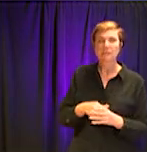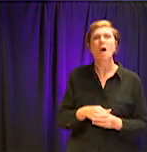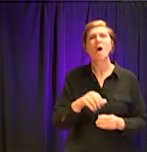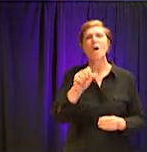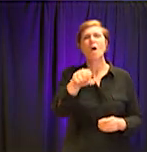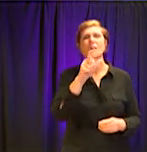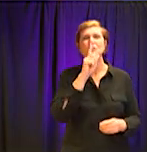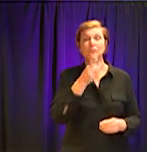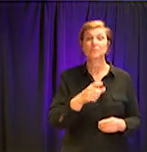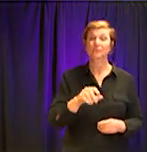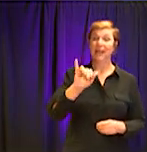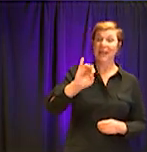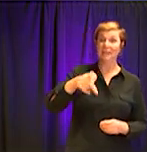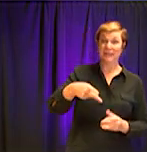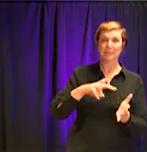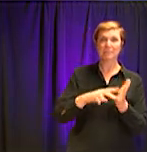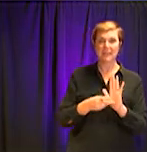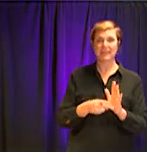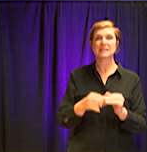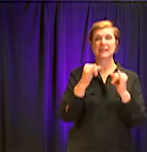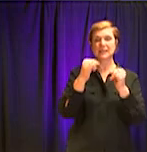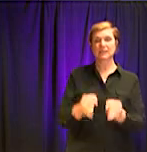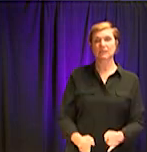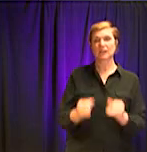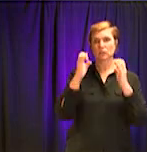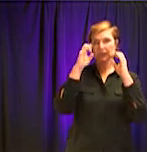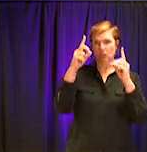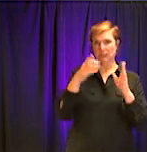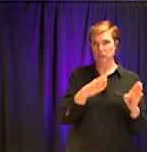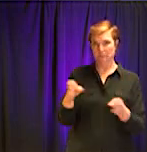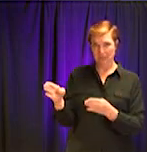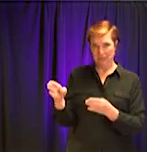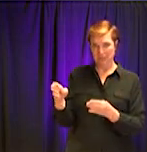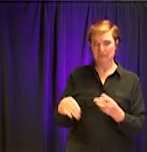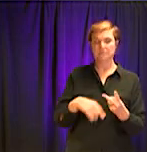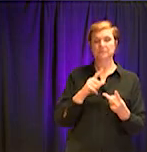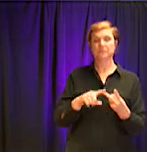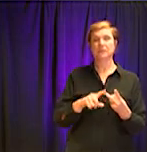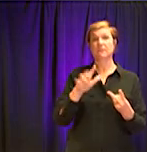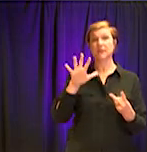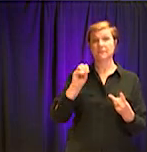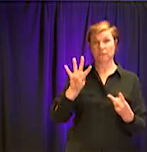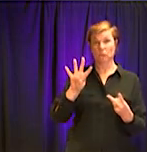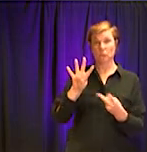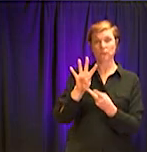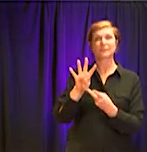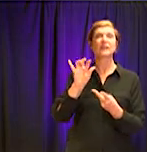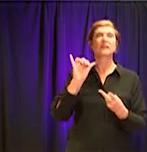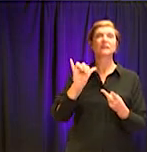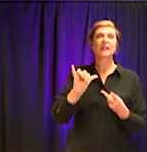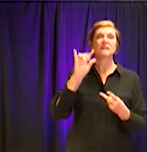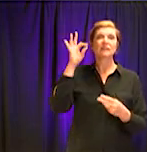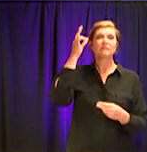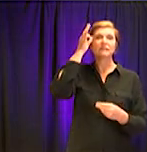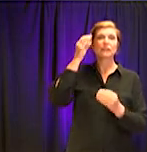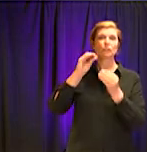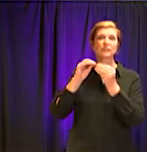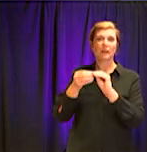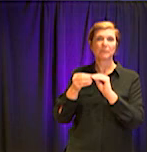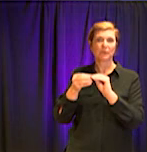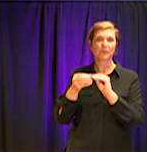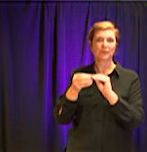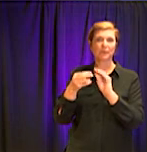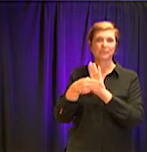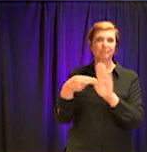stands for Individualized Education Plan, and 504 is a federal allotment number that is given to